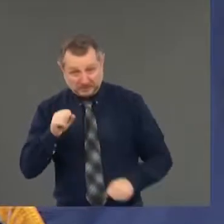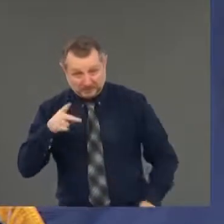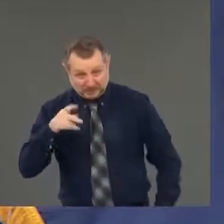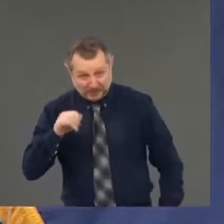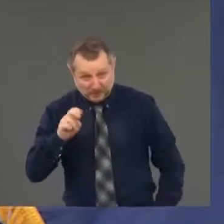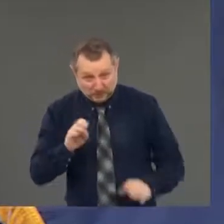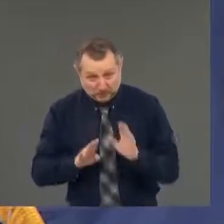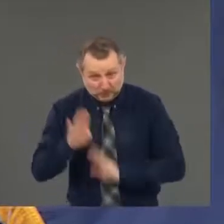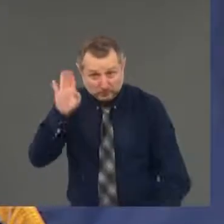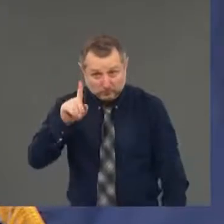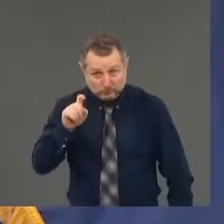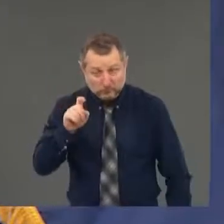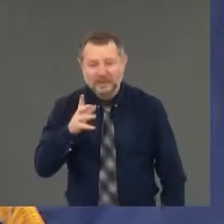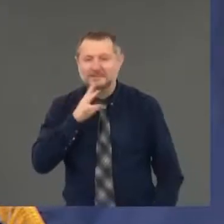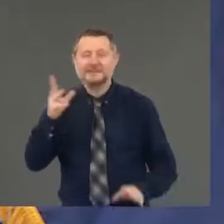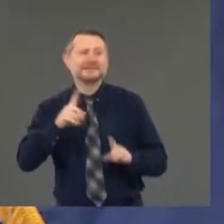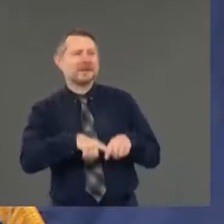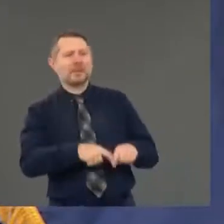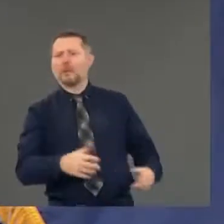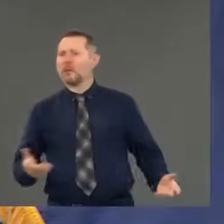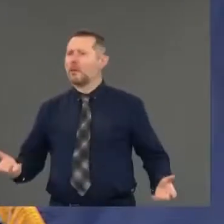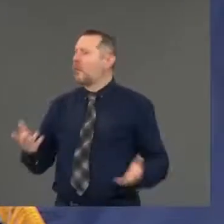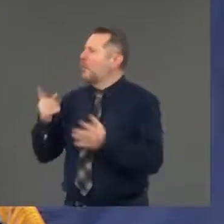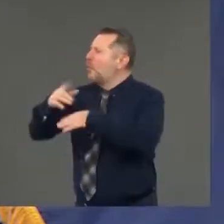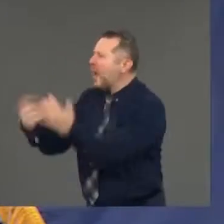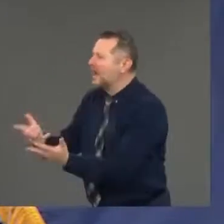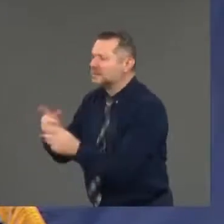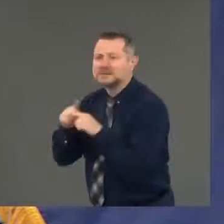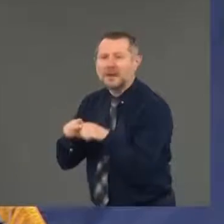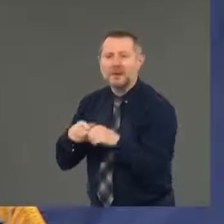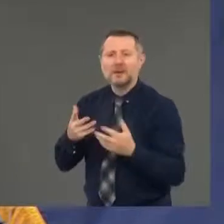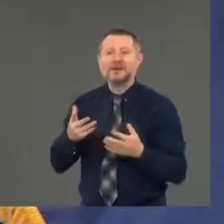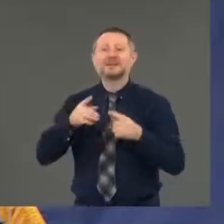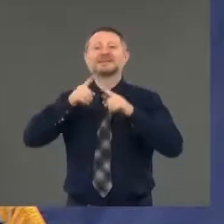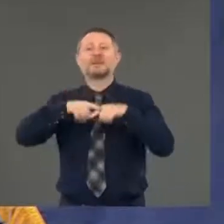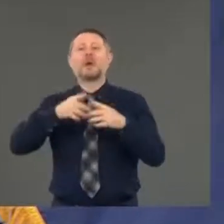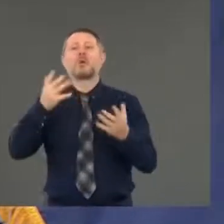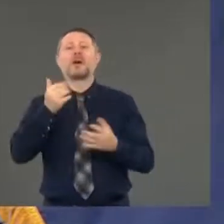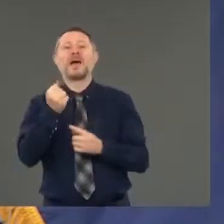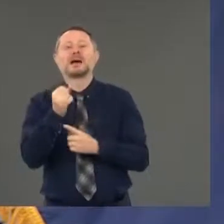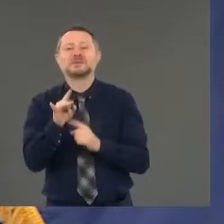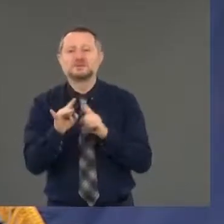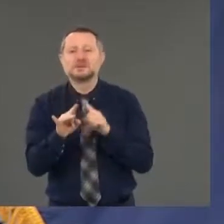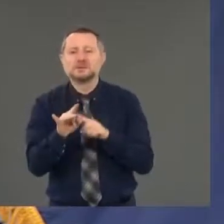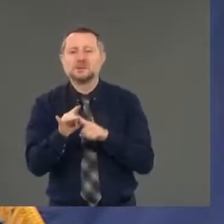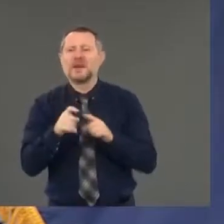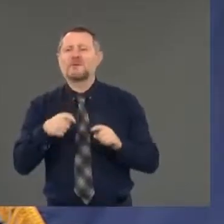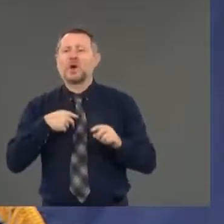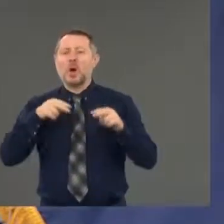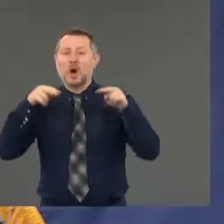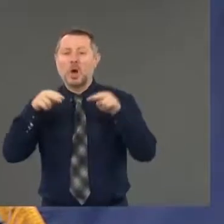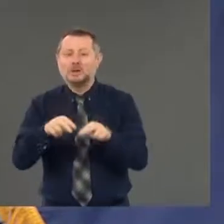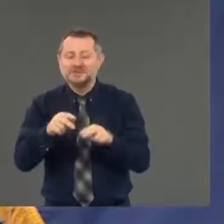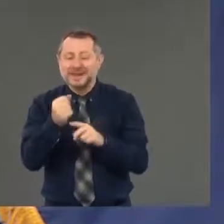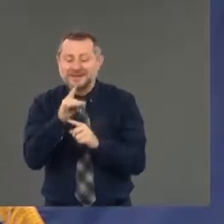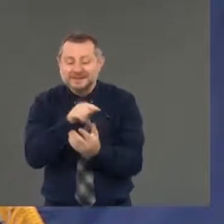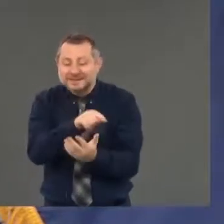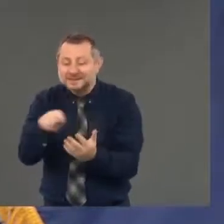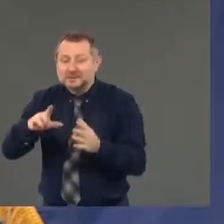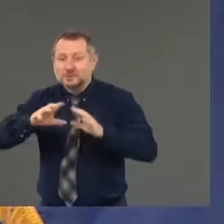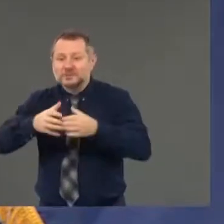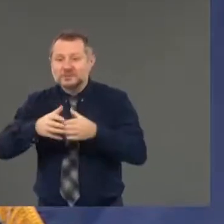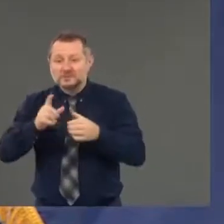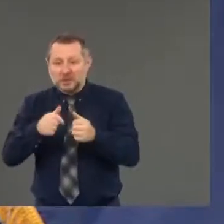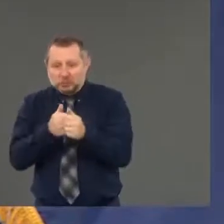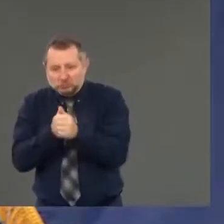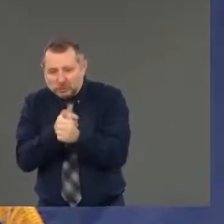It depends. It depends on what? It depends on the 18. Let's look at the 18. Can we trace them to one employer, which very often